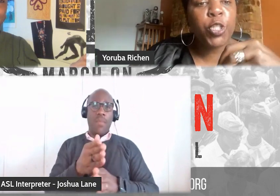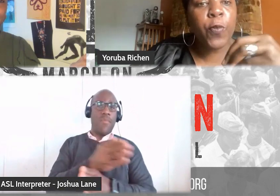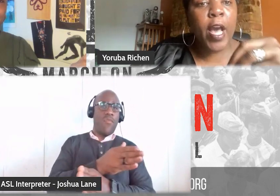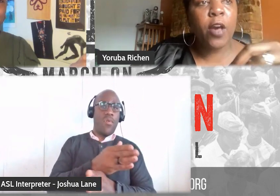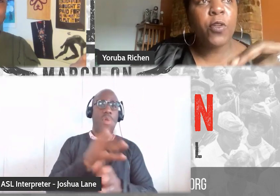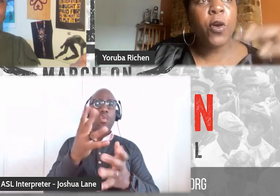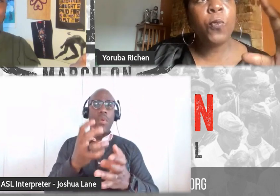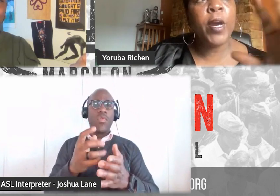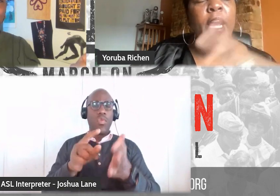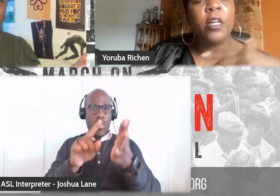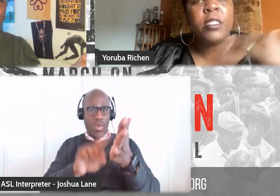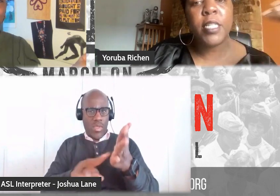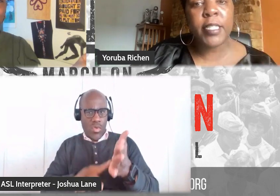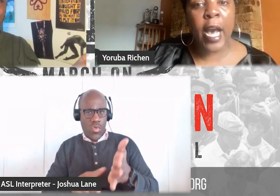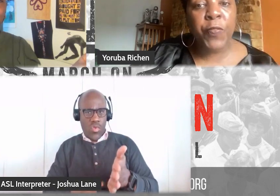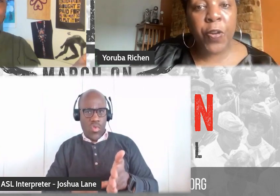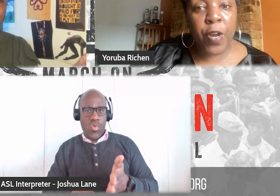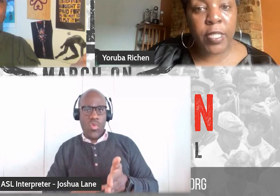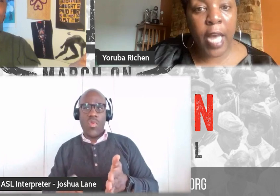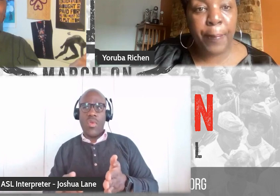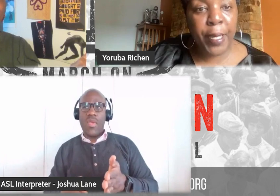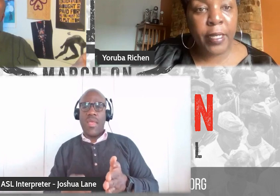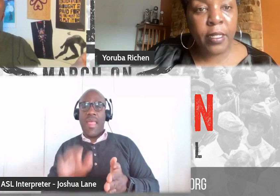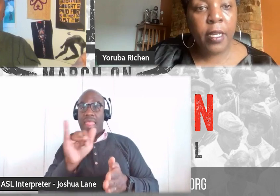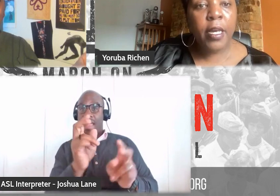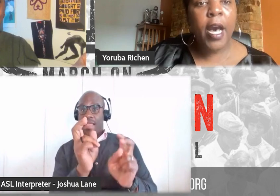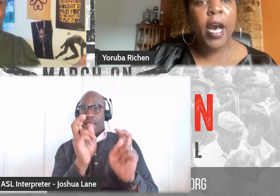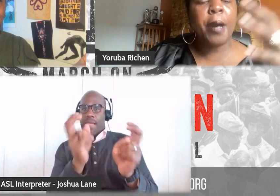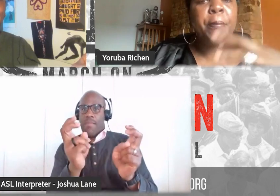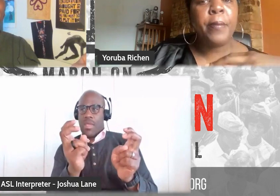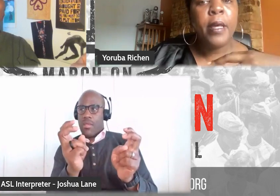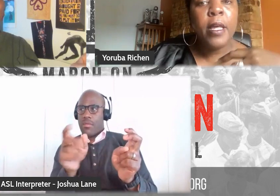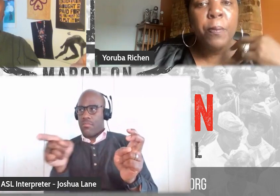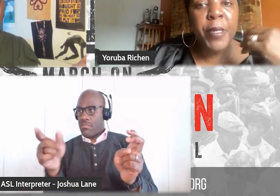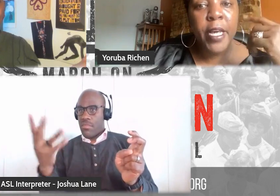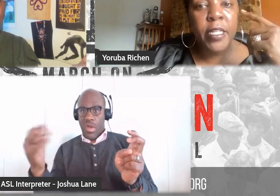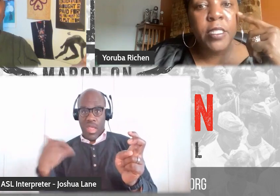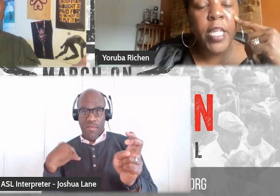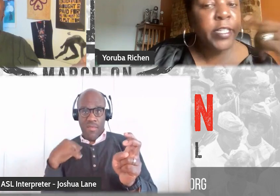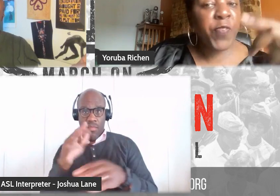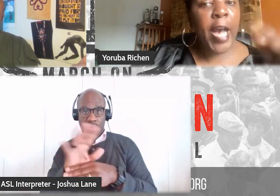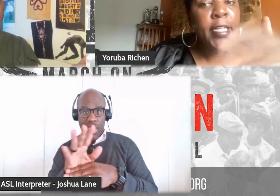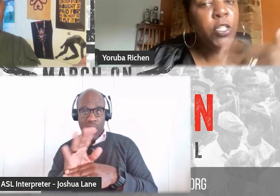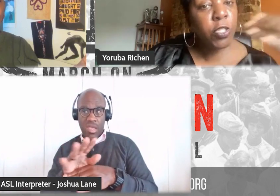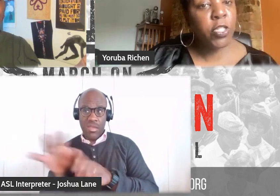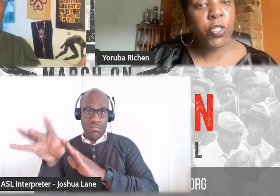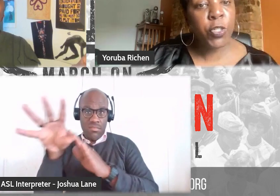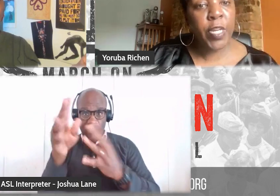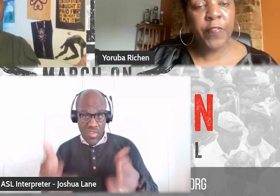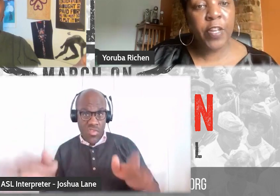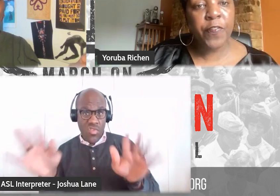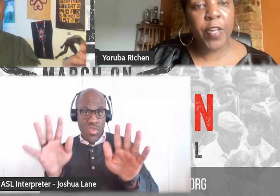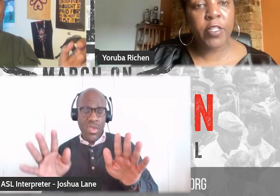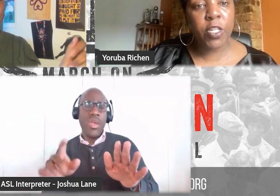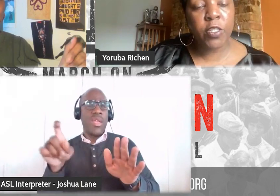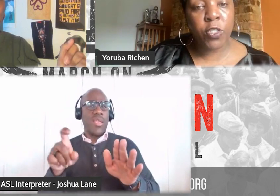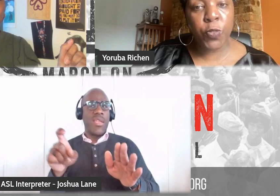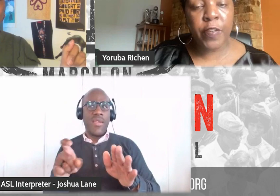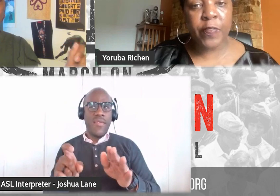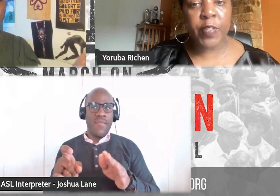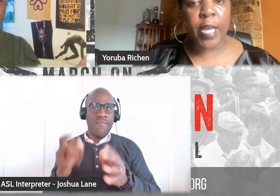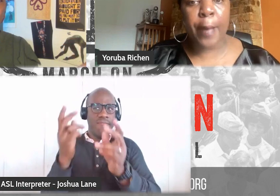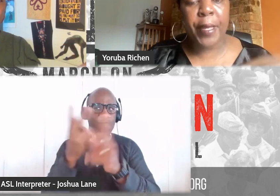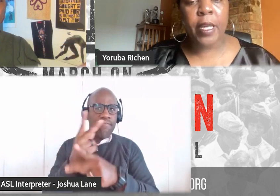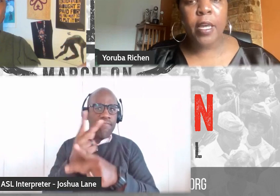research around what else is out there on the topic. Because it's fine to do it, even if, to